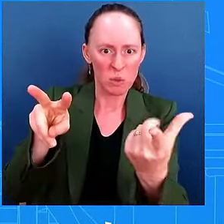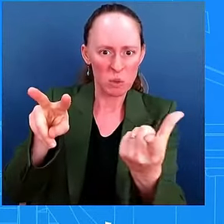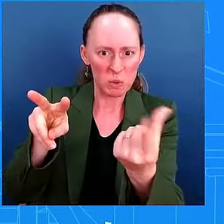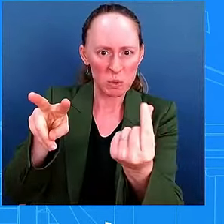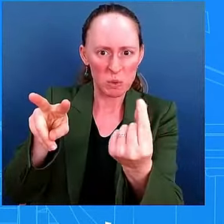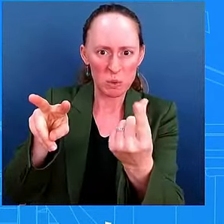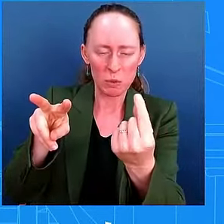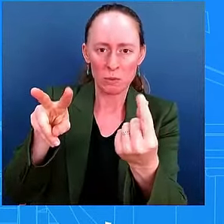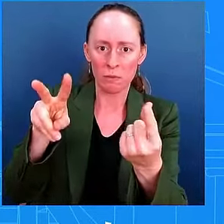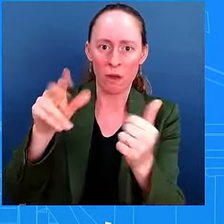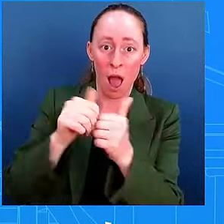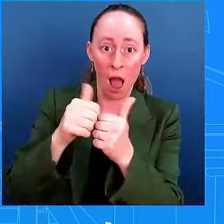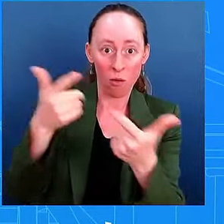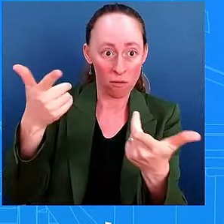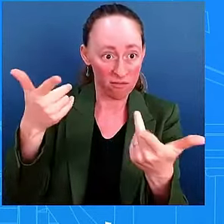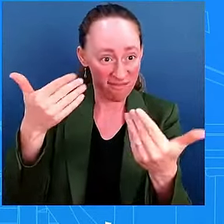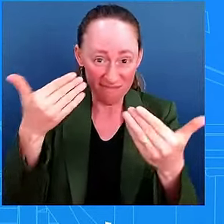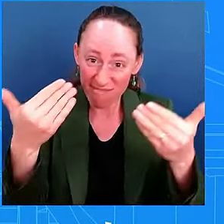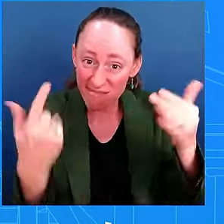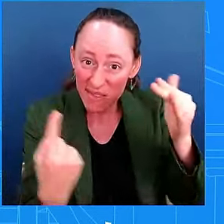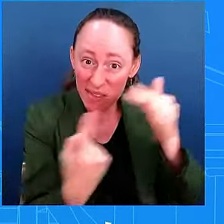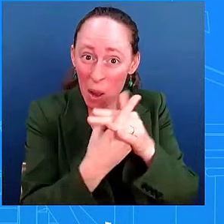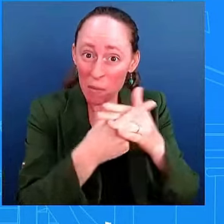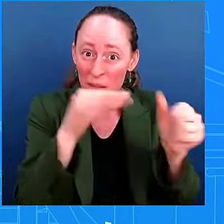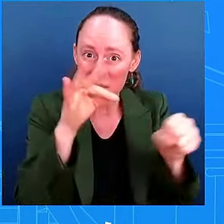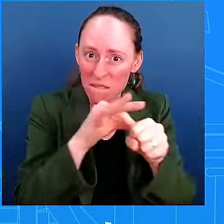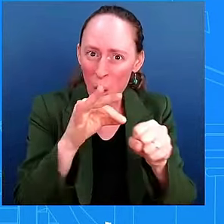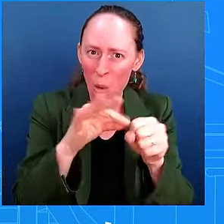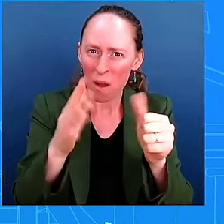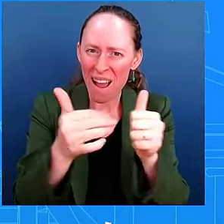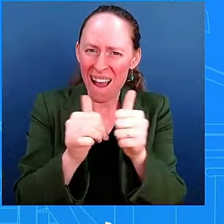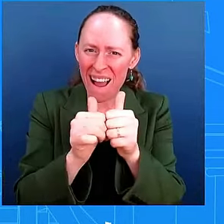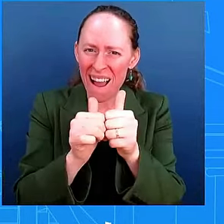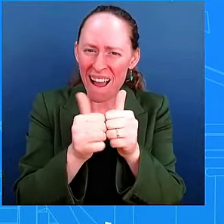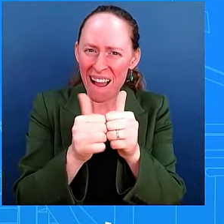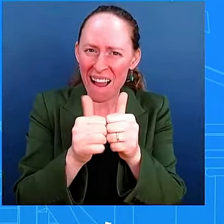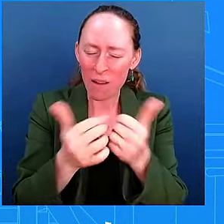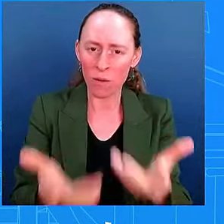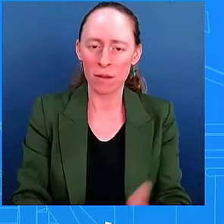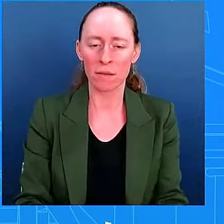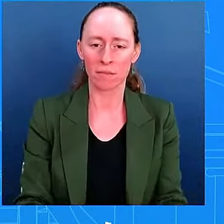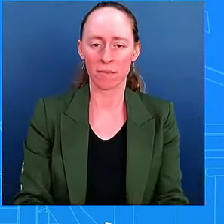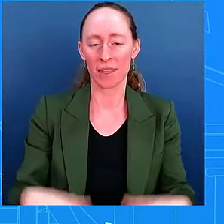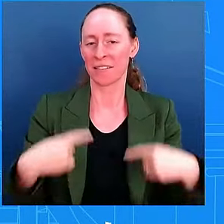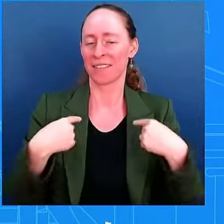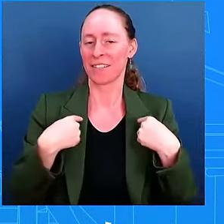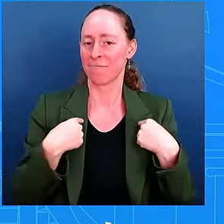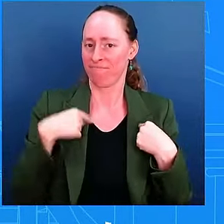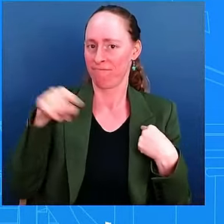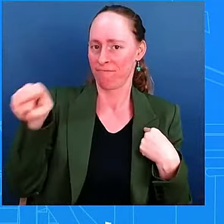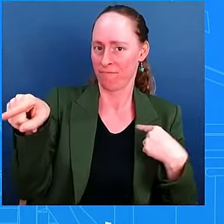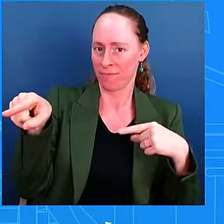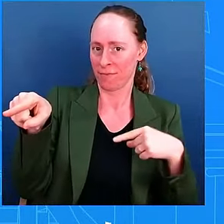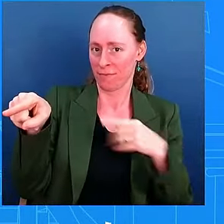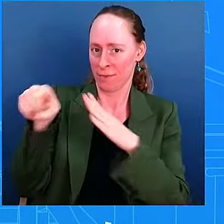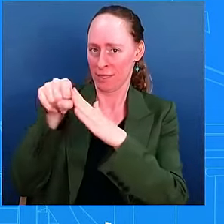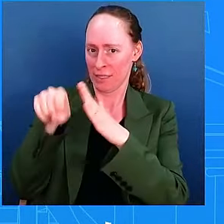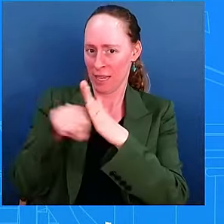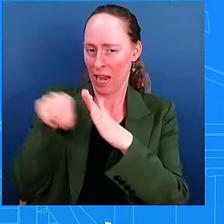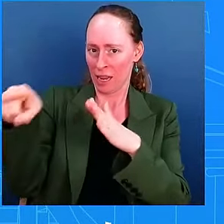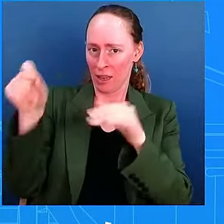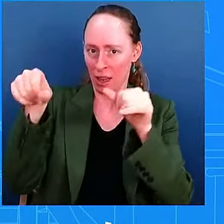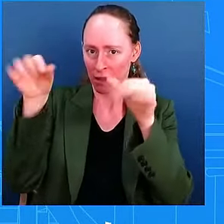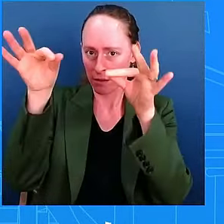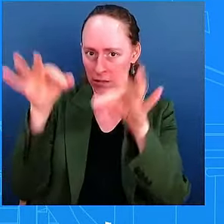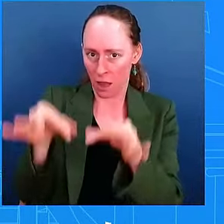So, you know, the election piece is with the states and we have resources that we can help them with to ensure we meet whatever needs that they have and